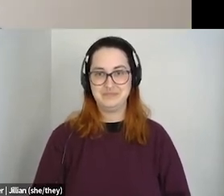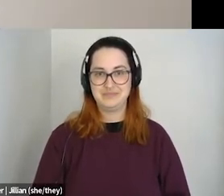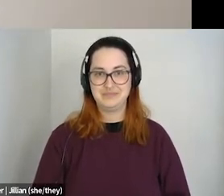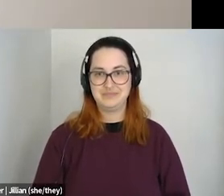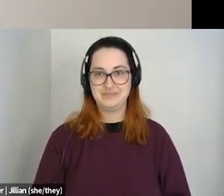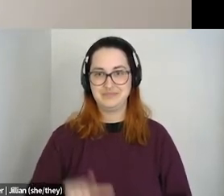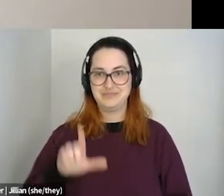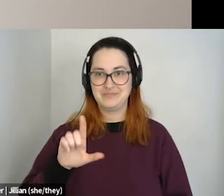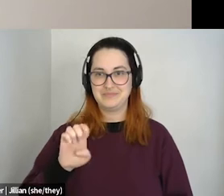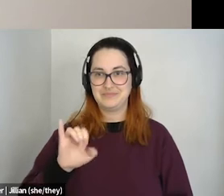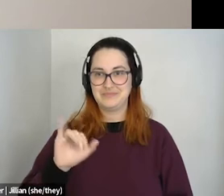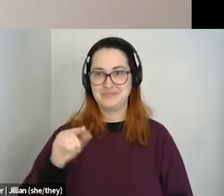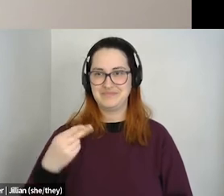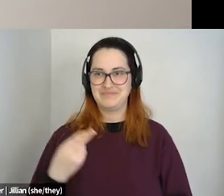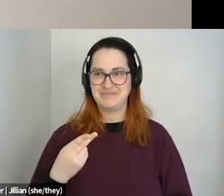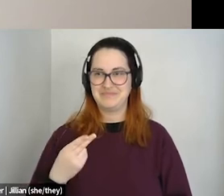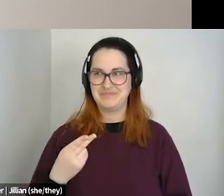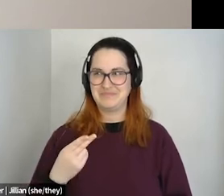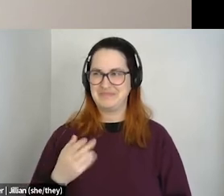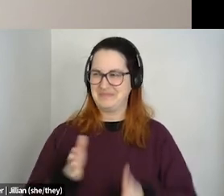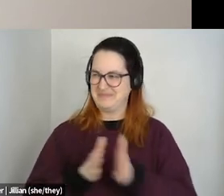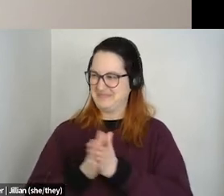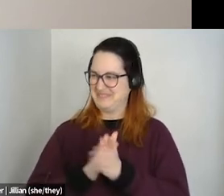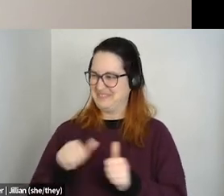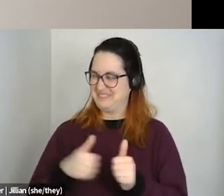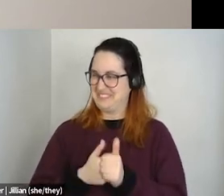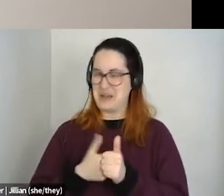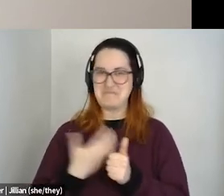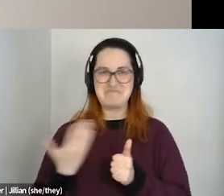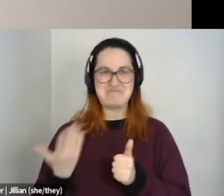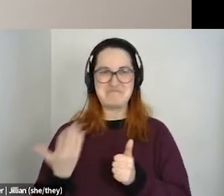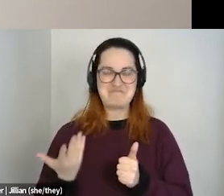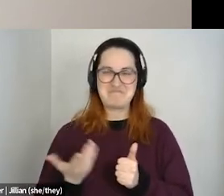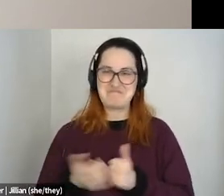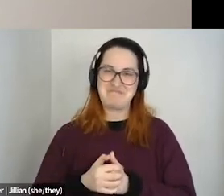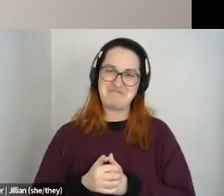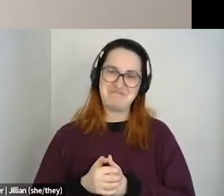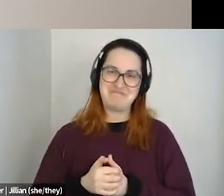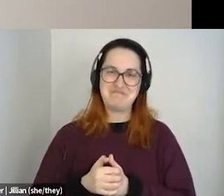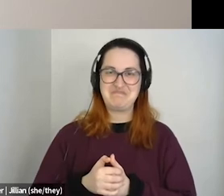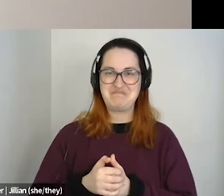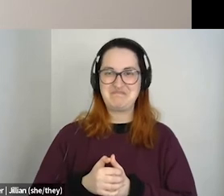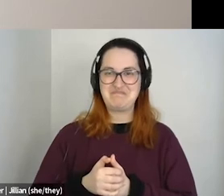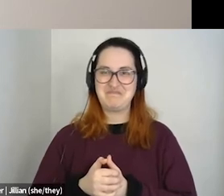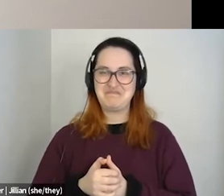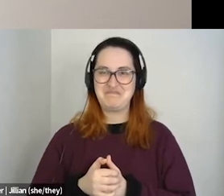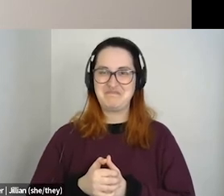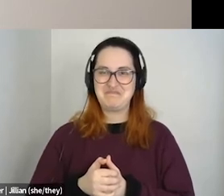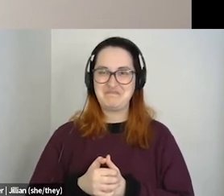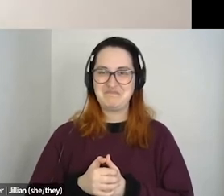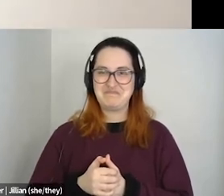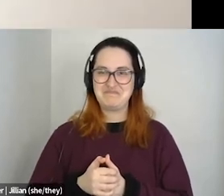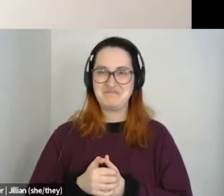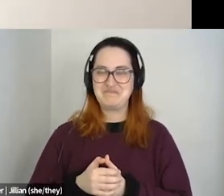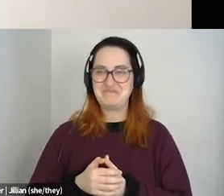I mean, what prompt, uh, I guess, you know, it it's, yeah, it's commonly said, I guess our